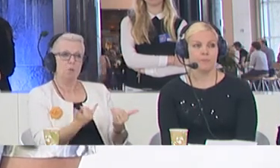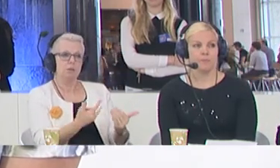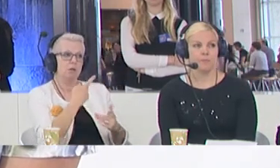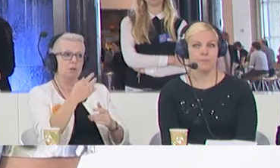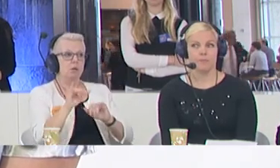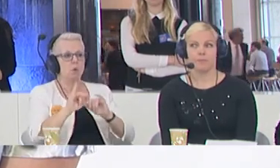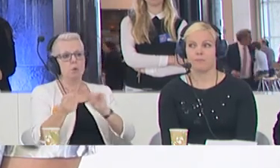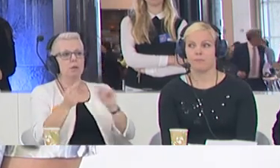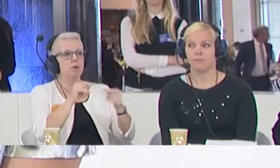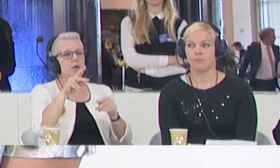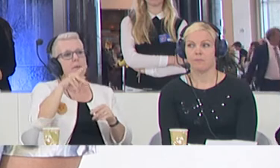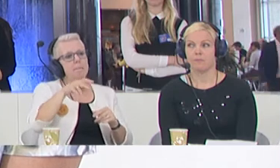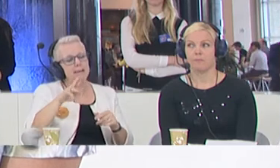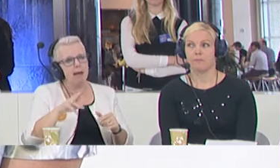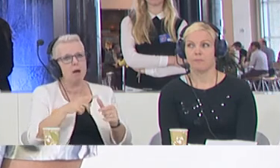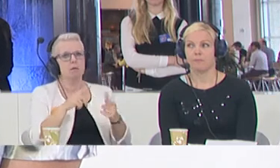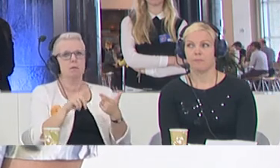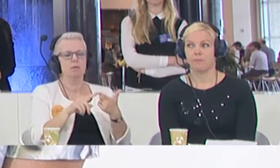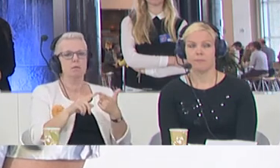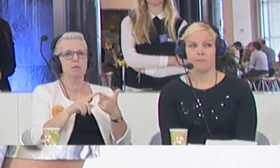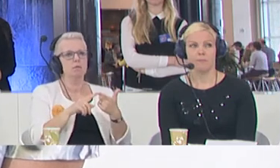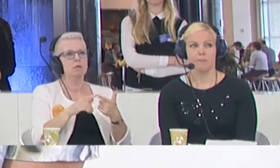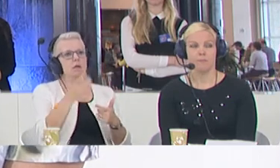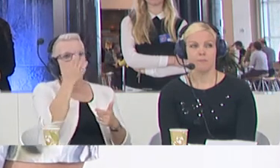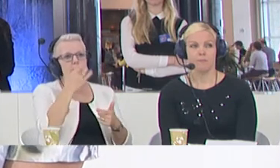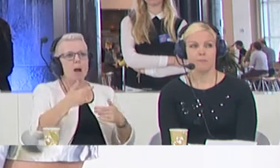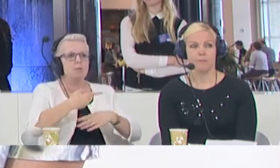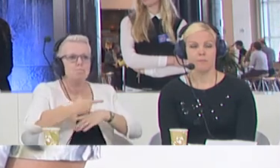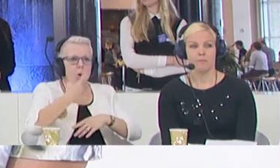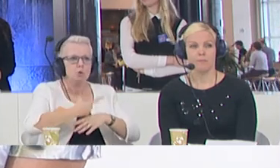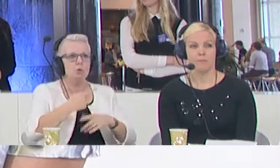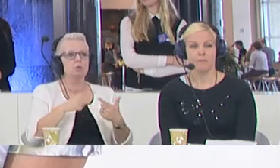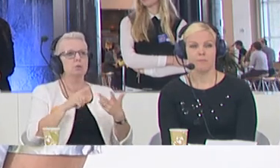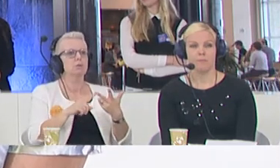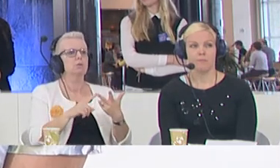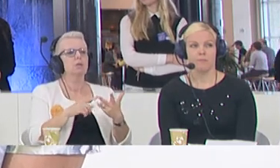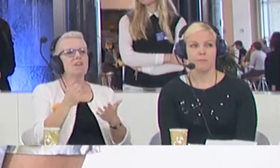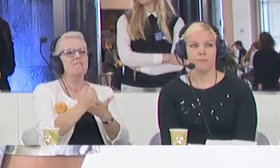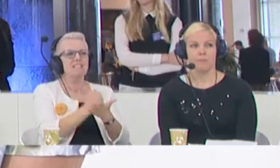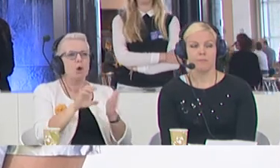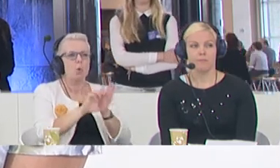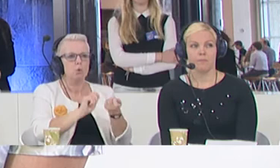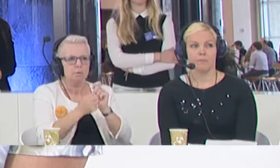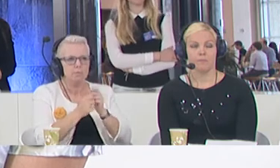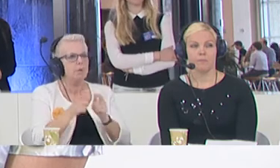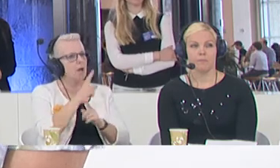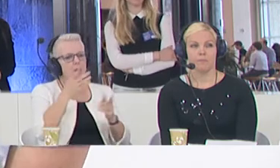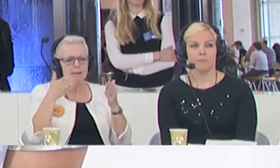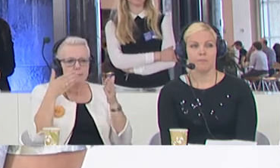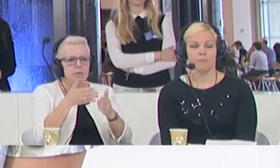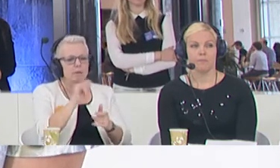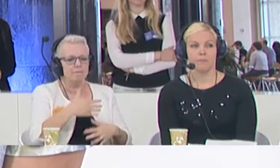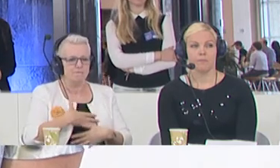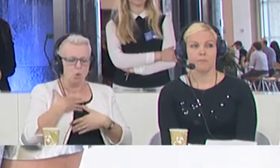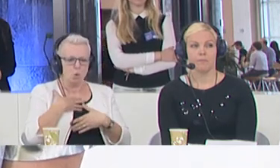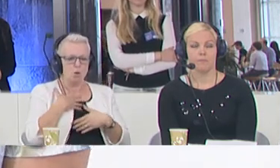all the discussions on PNR, smart borders, changes of visa code, everything goes in the direction that you have a